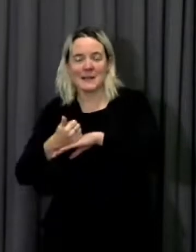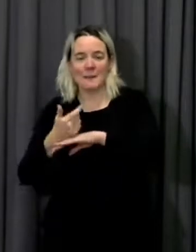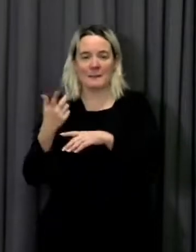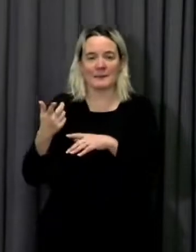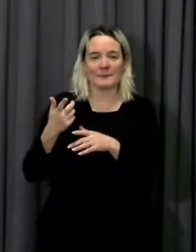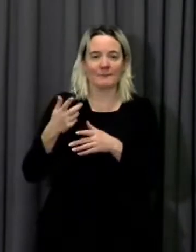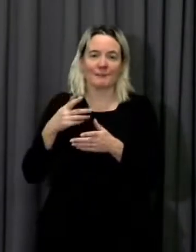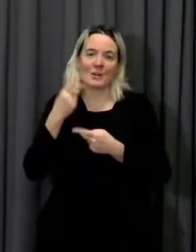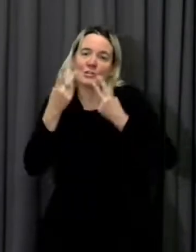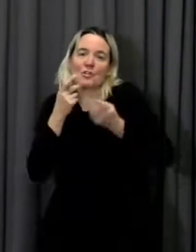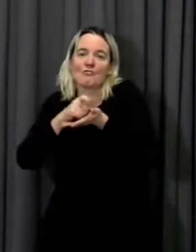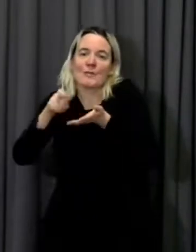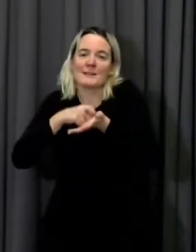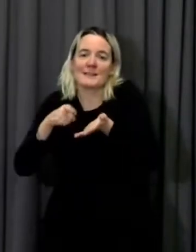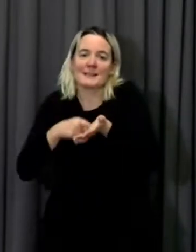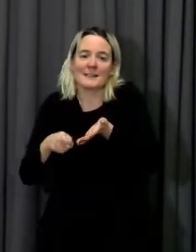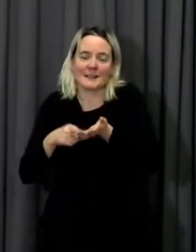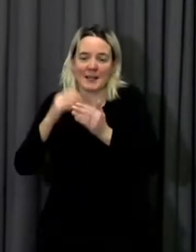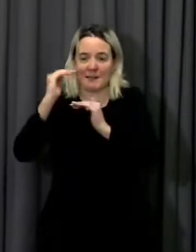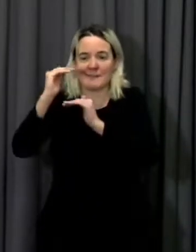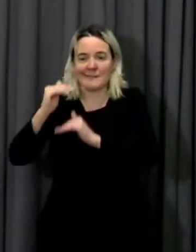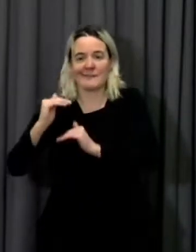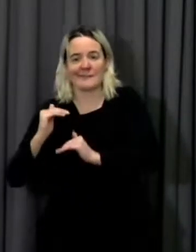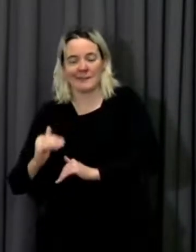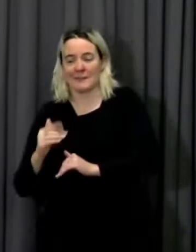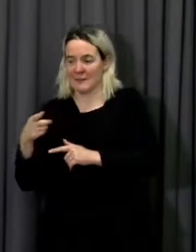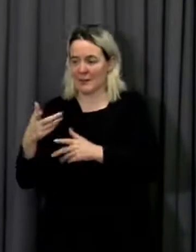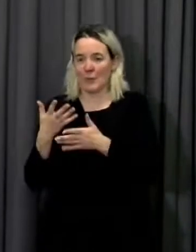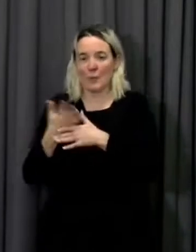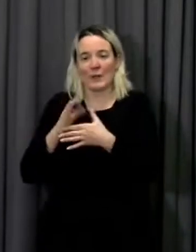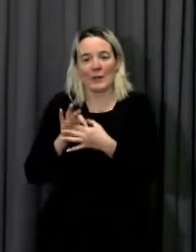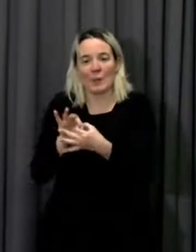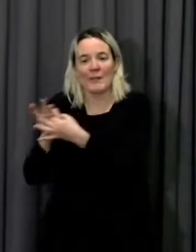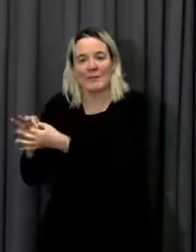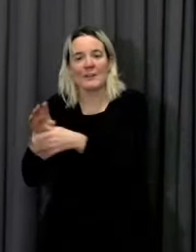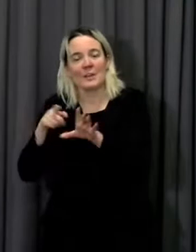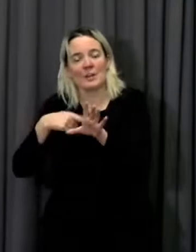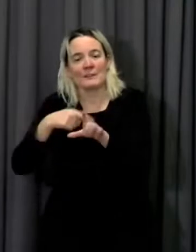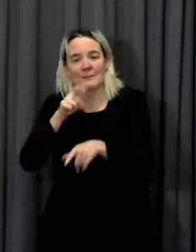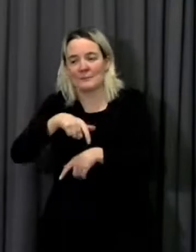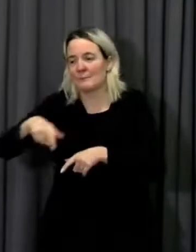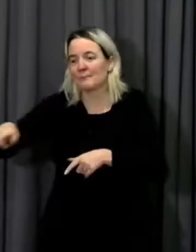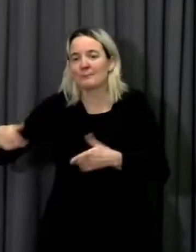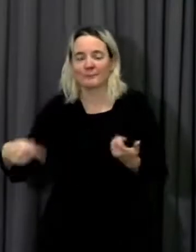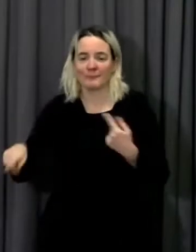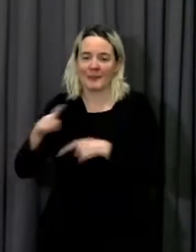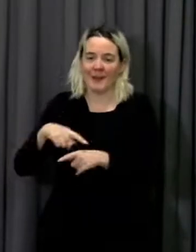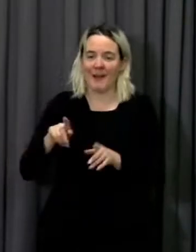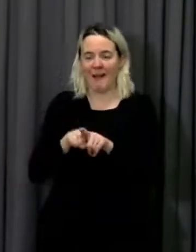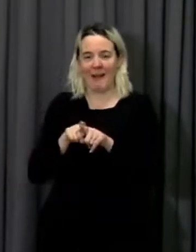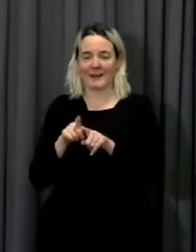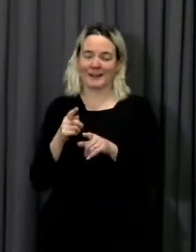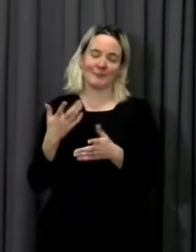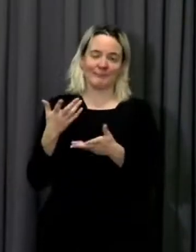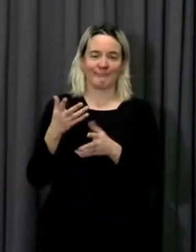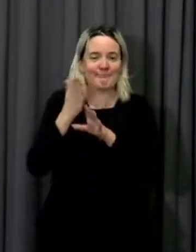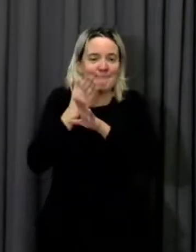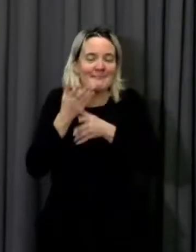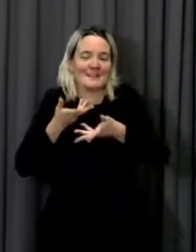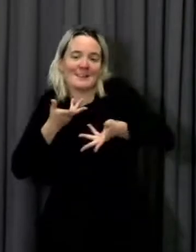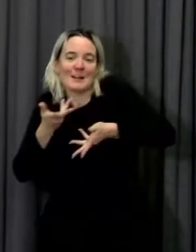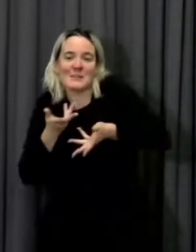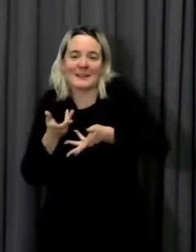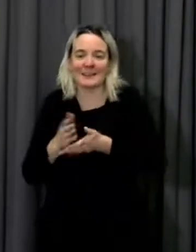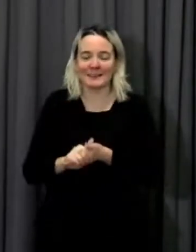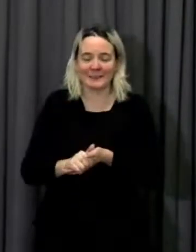in disguise. It's also helped make filmmaker and writer Lewis Carter. It's allowed him to complete